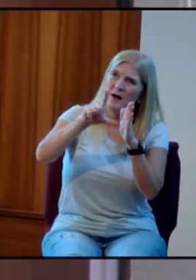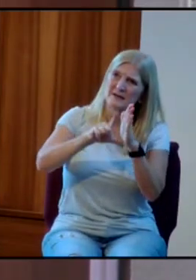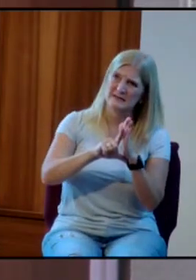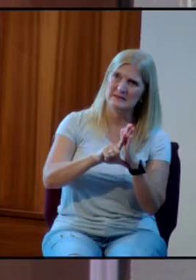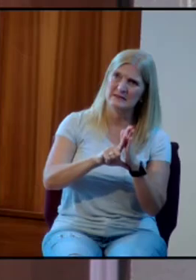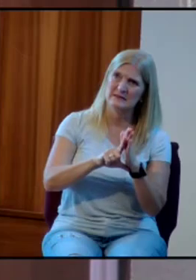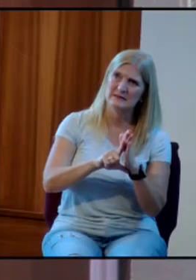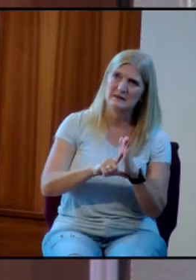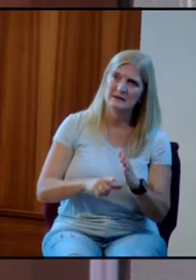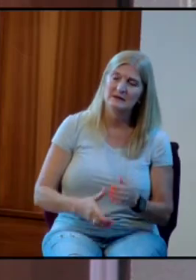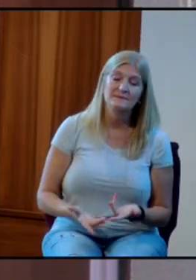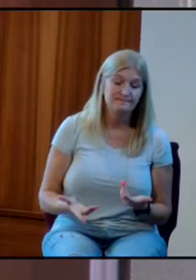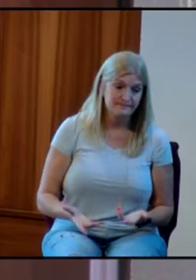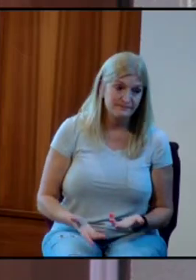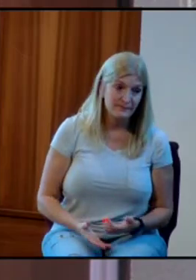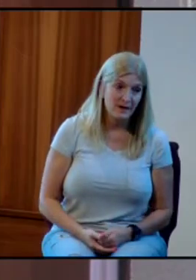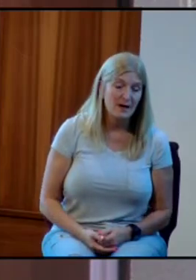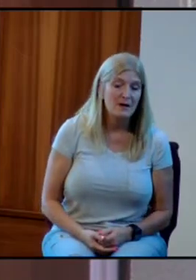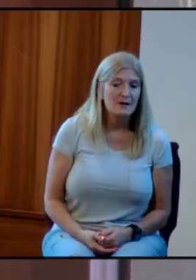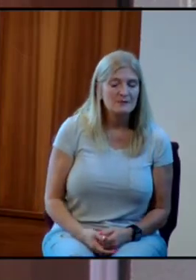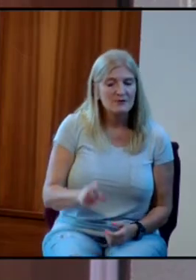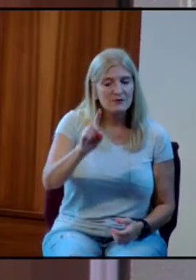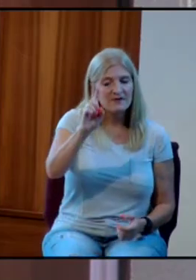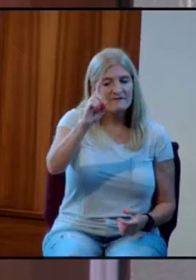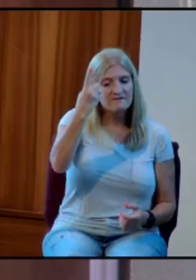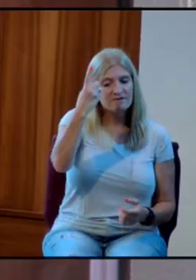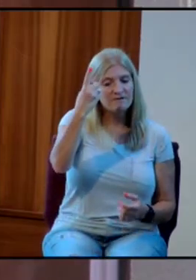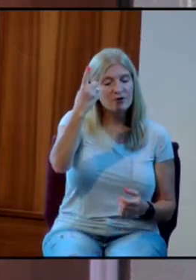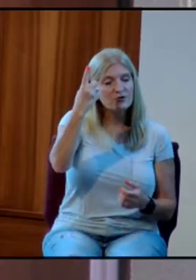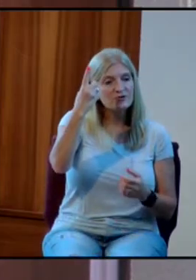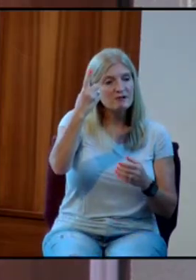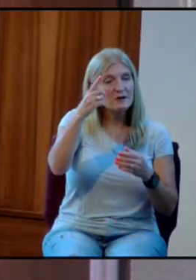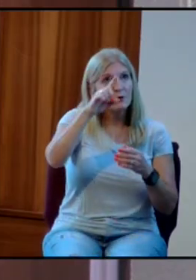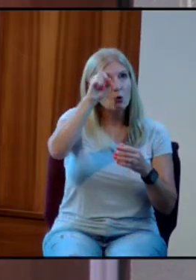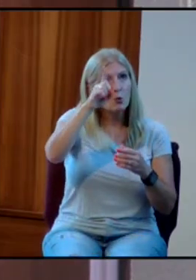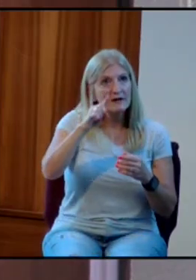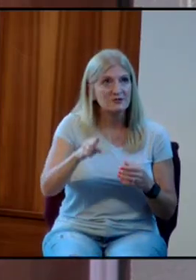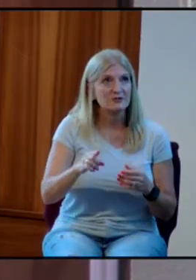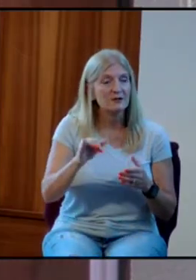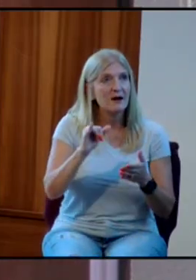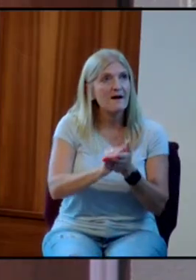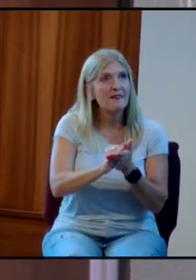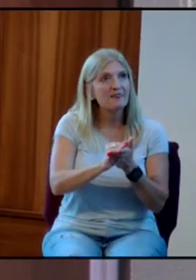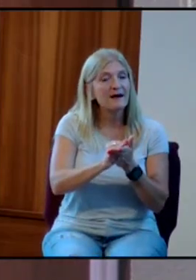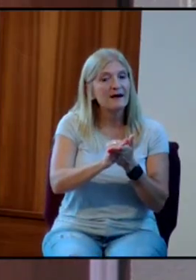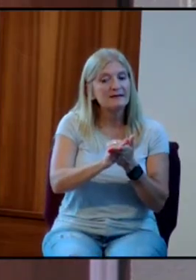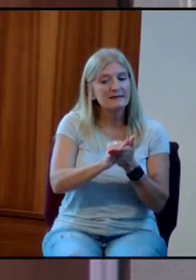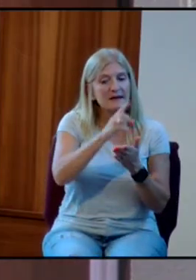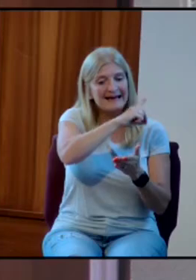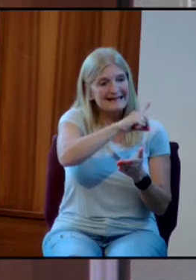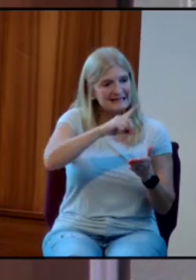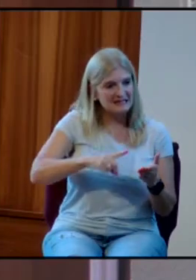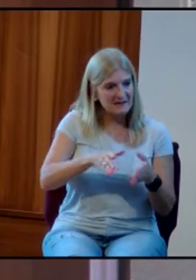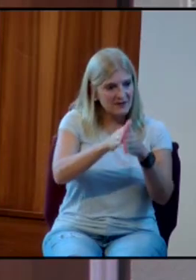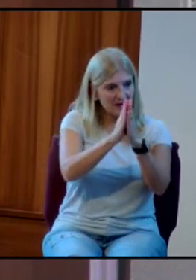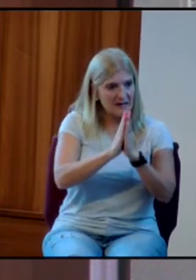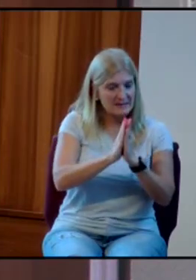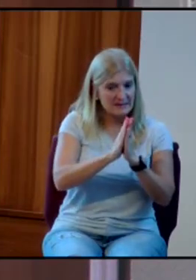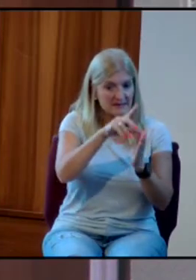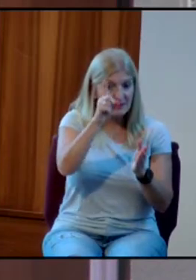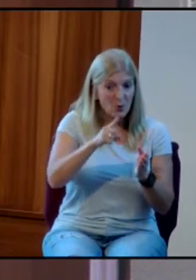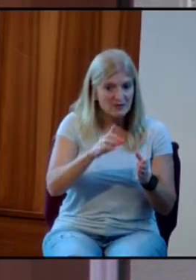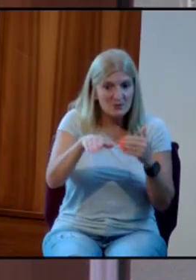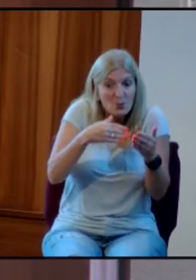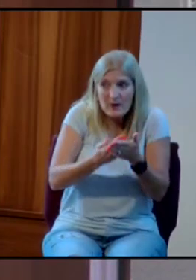The very first question that David asked in verse 9 is a question that everyone has to ask.